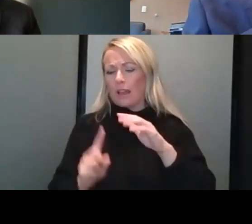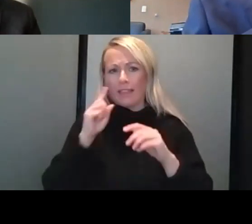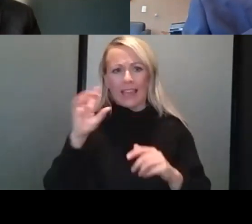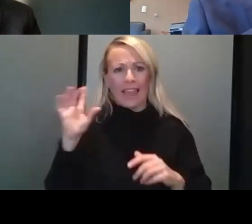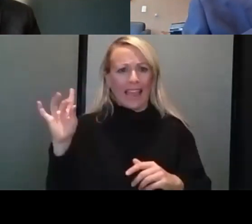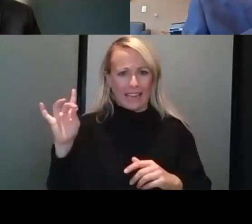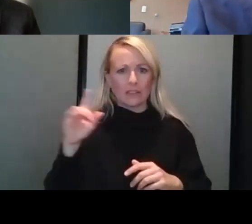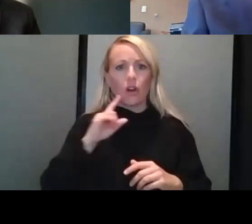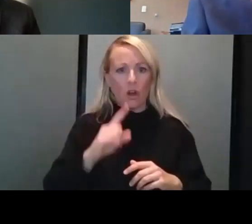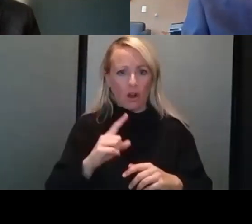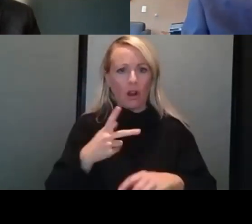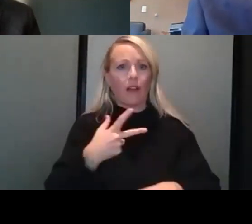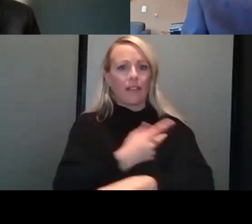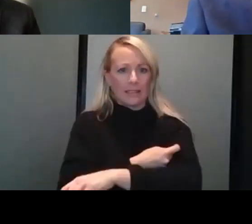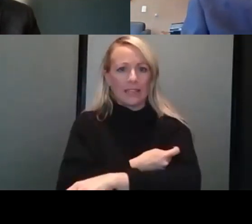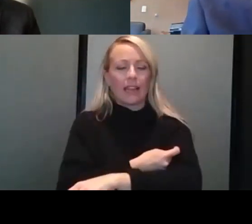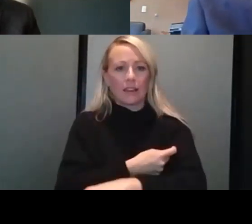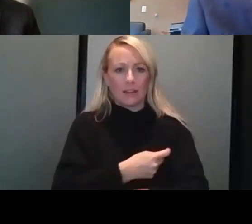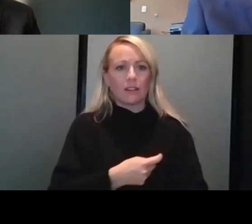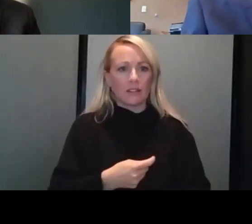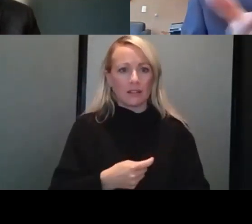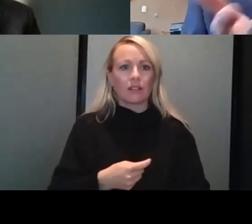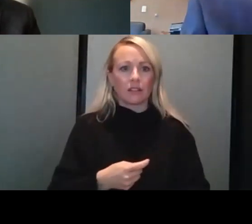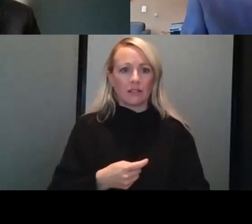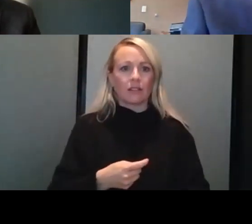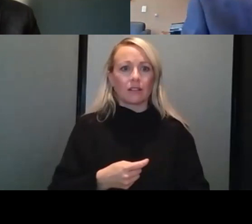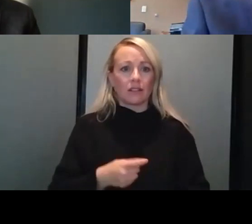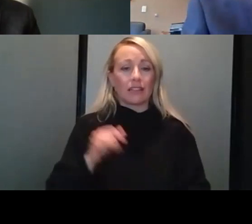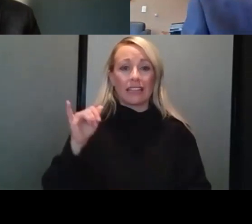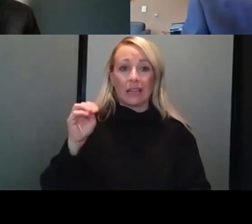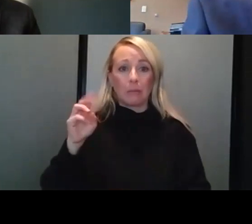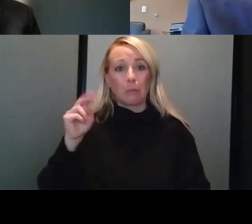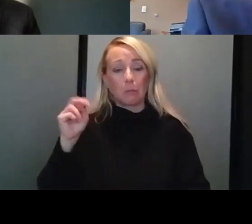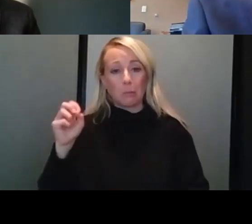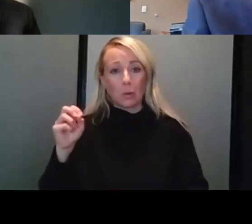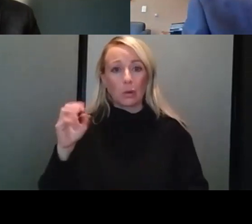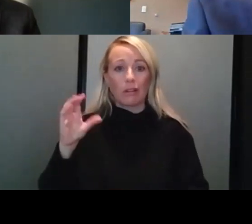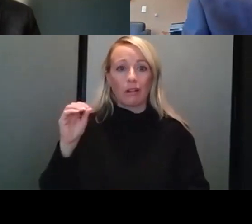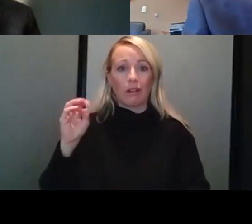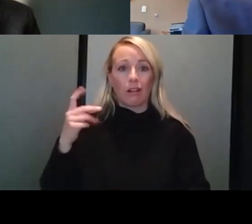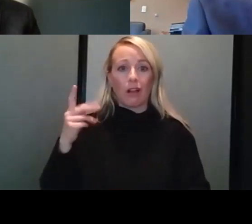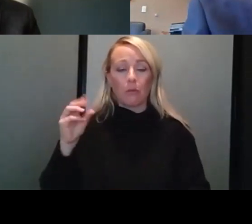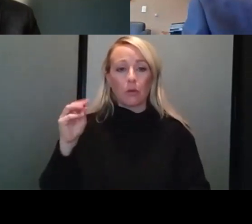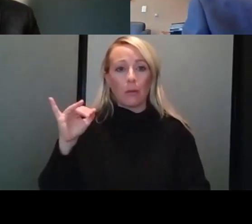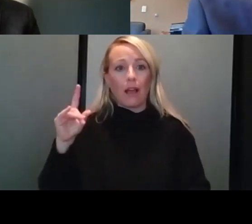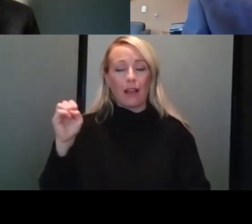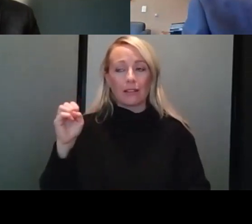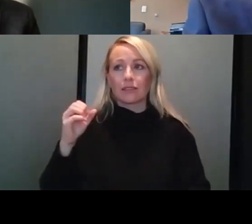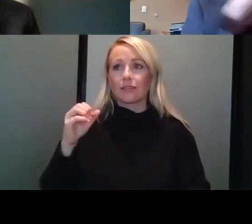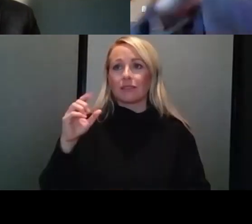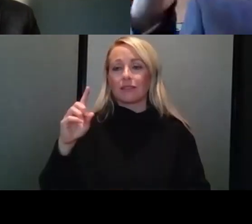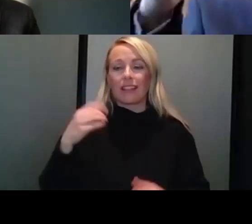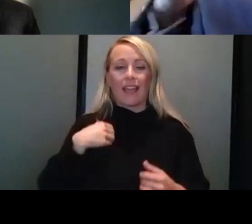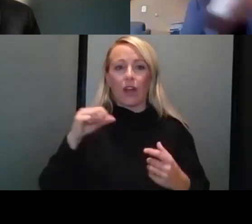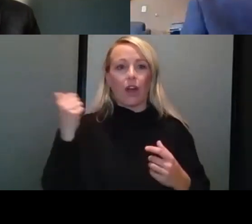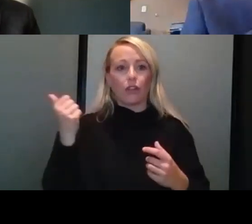are vaccinated. They kind of fall in the same category. They're immunocompromised. They might have other underlying health conditions. They